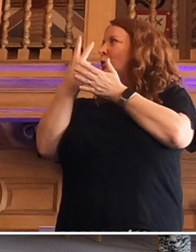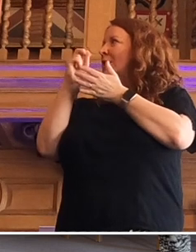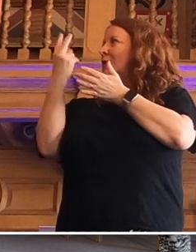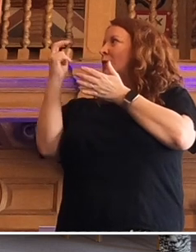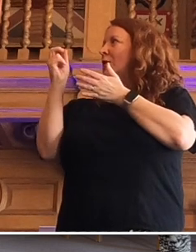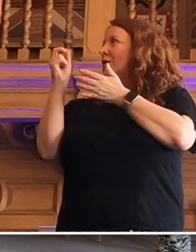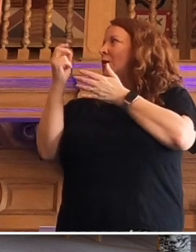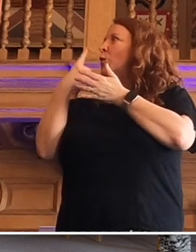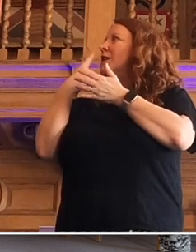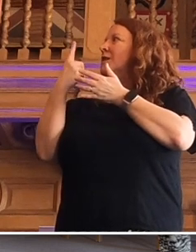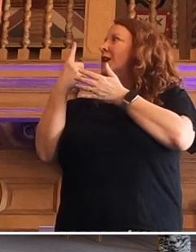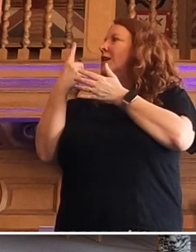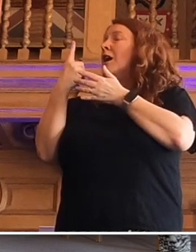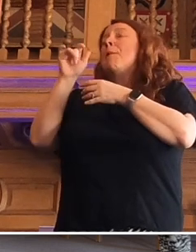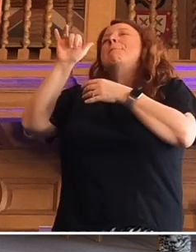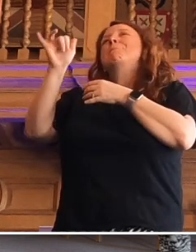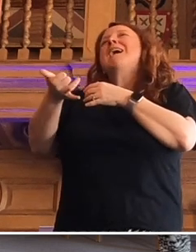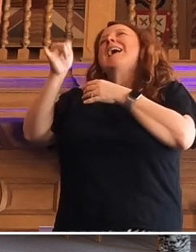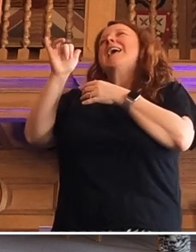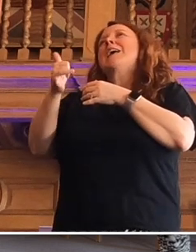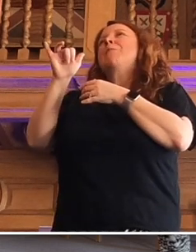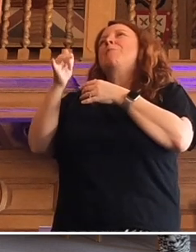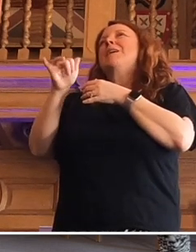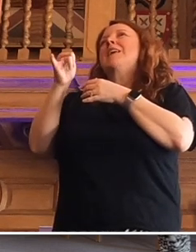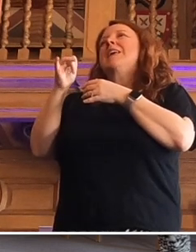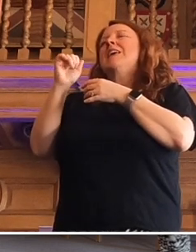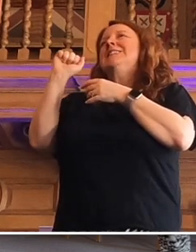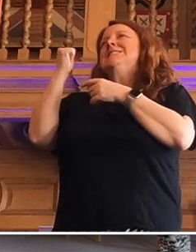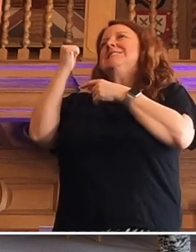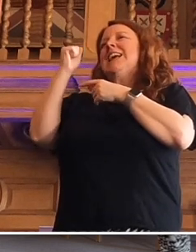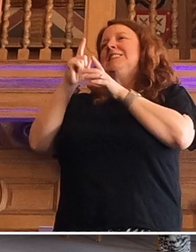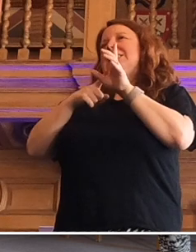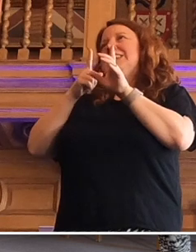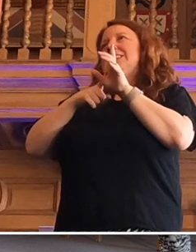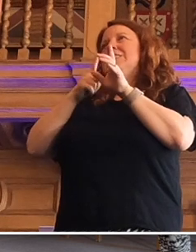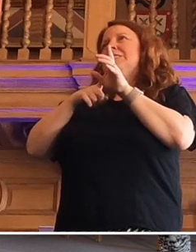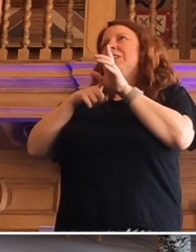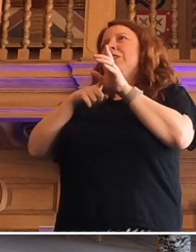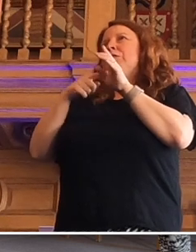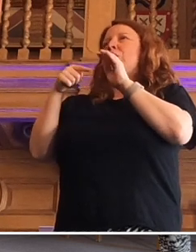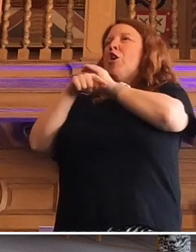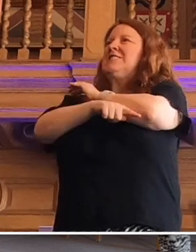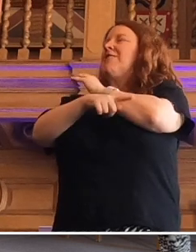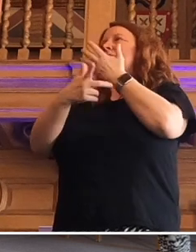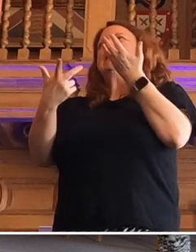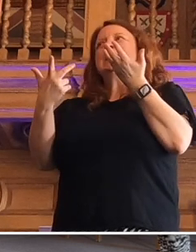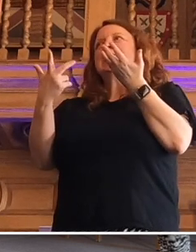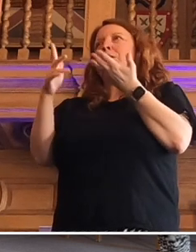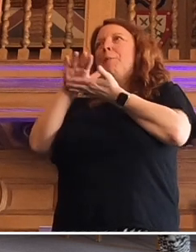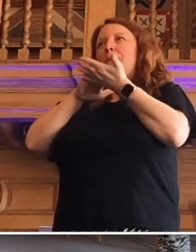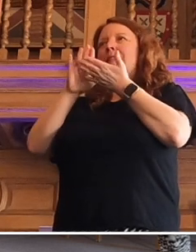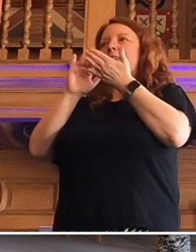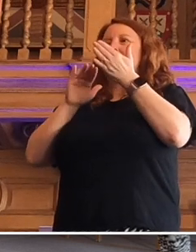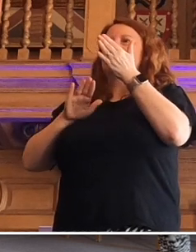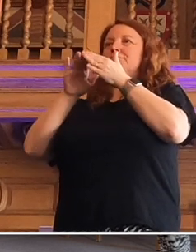we said it was plausible that a decade of austerity led to this slowdown. It's not an